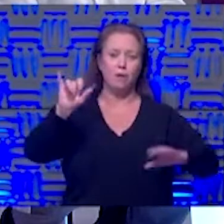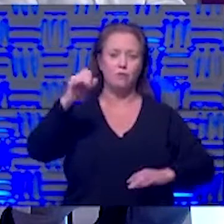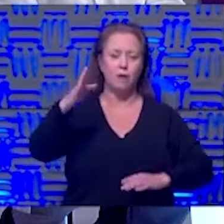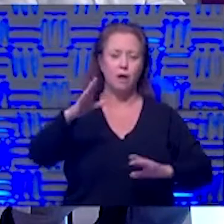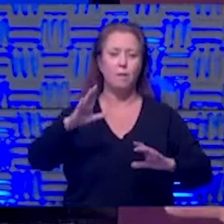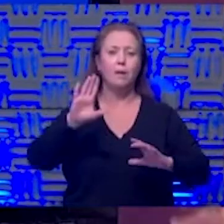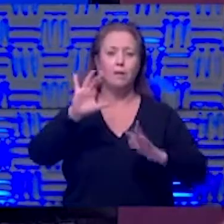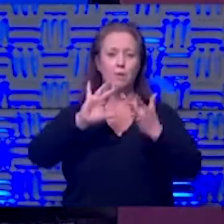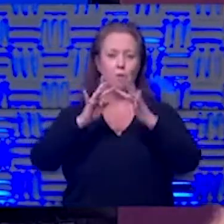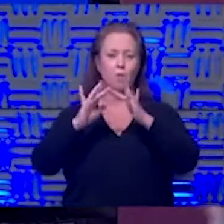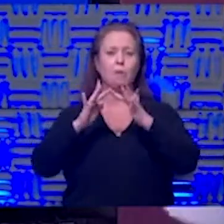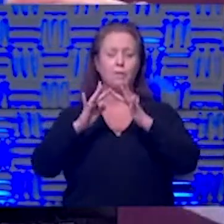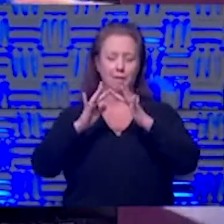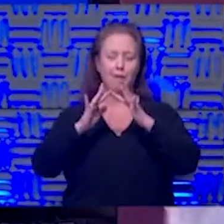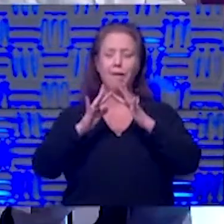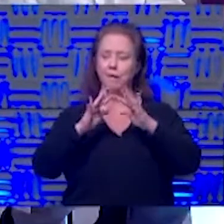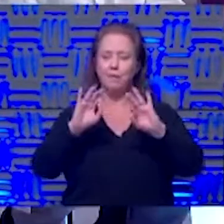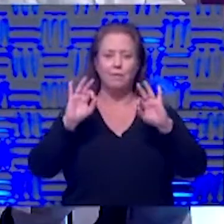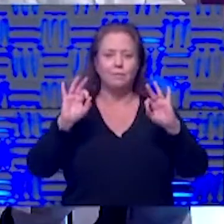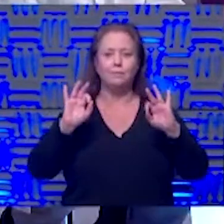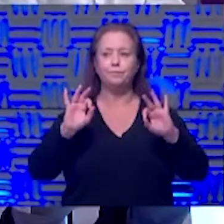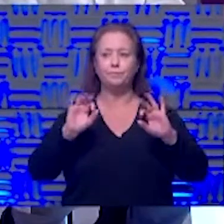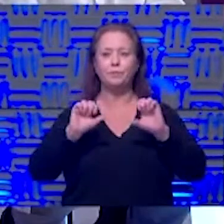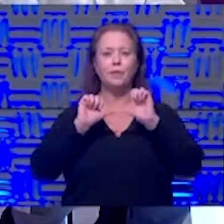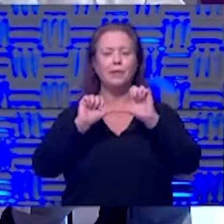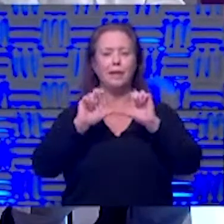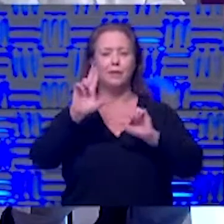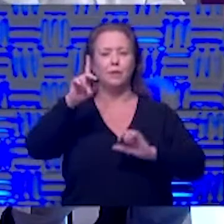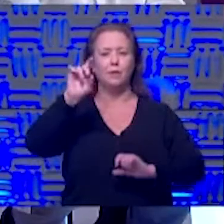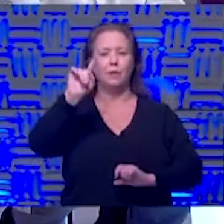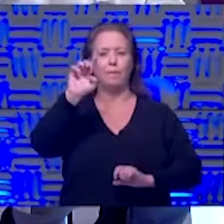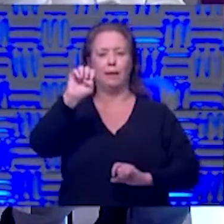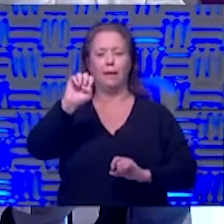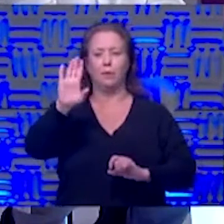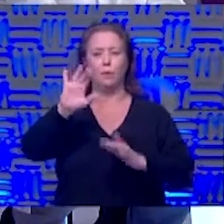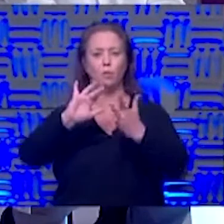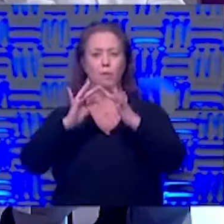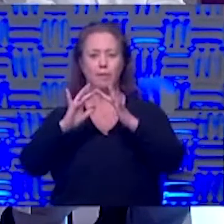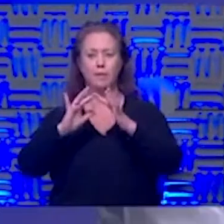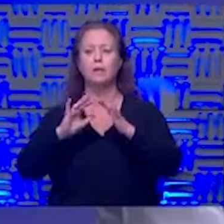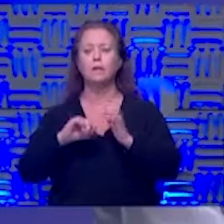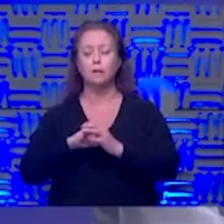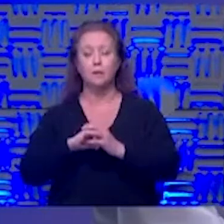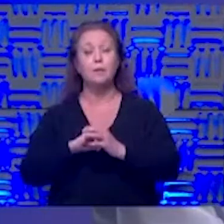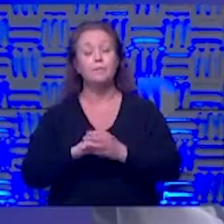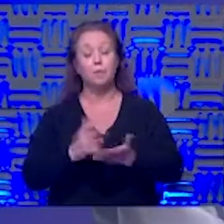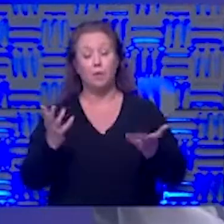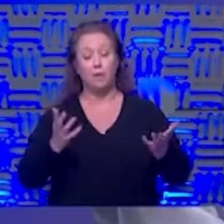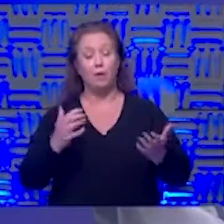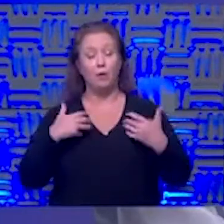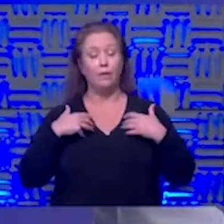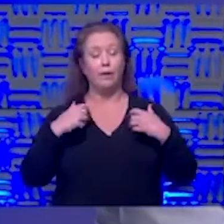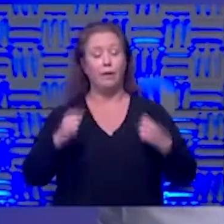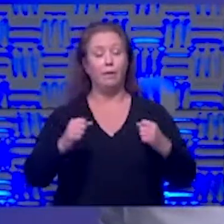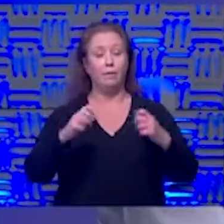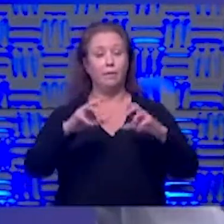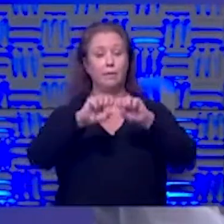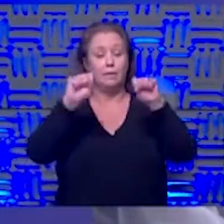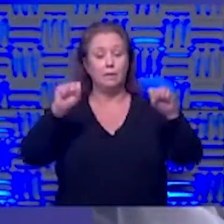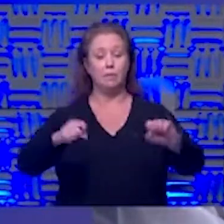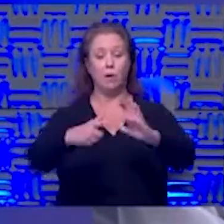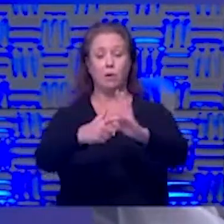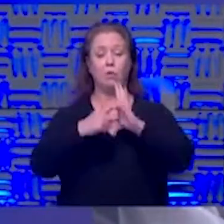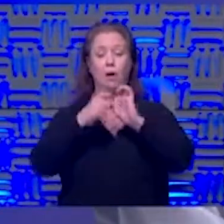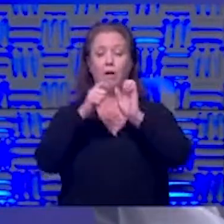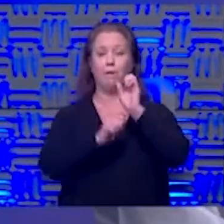maintaining their website throughout the the crisis yeah they've continued to update it you know we we have this uh here at the health system and we require